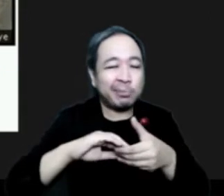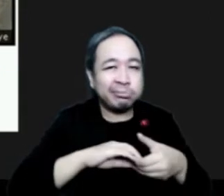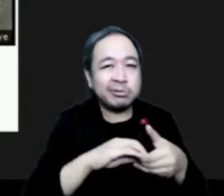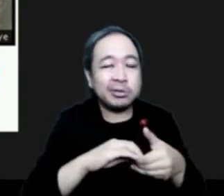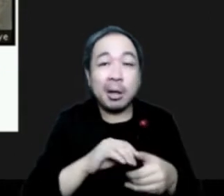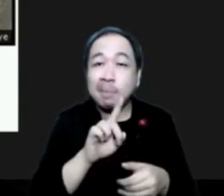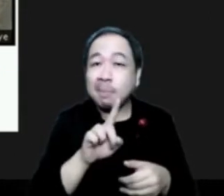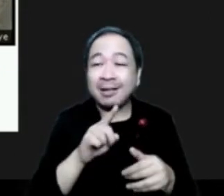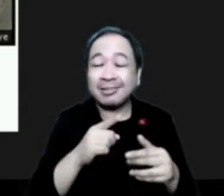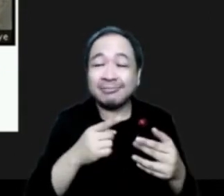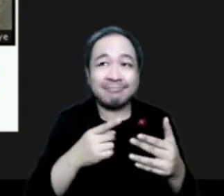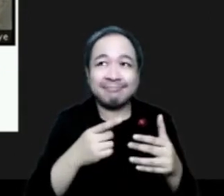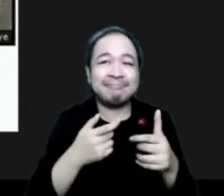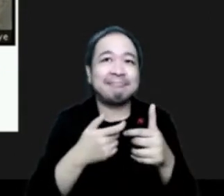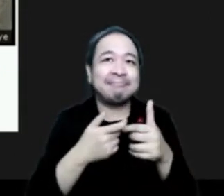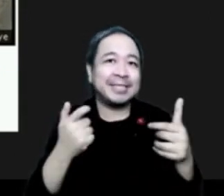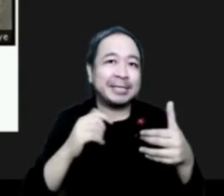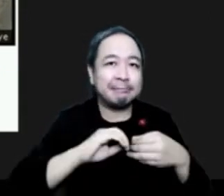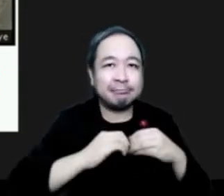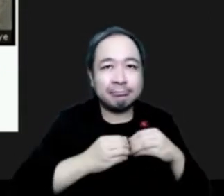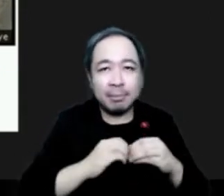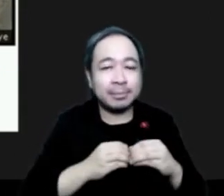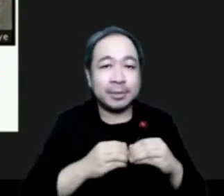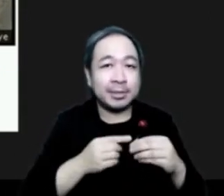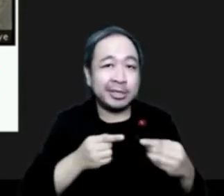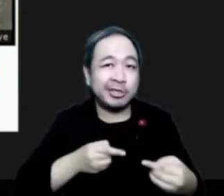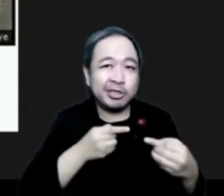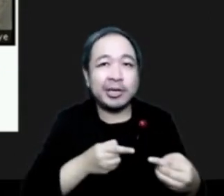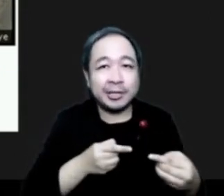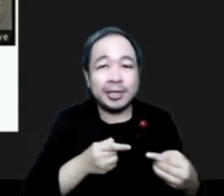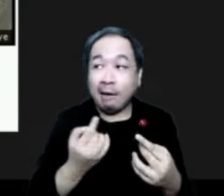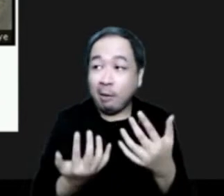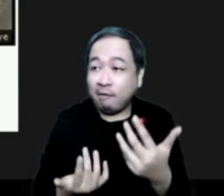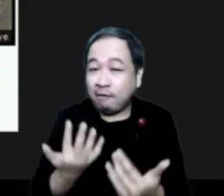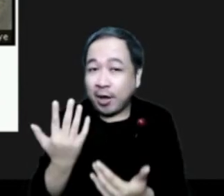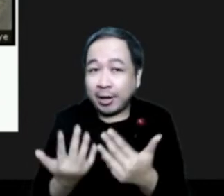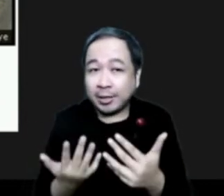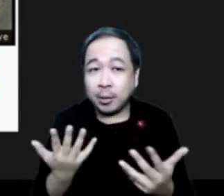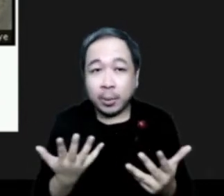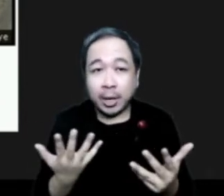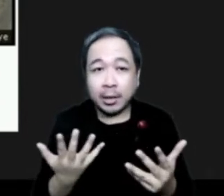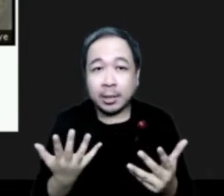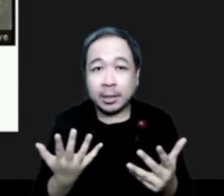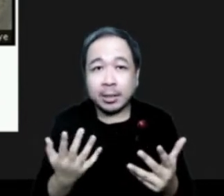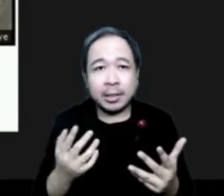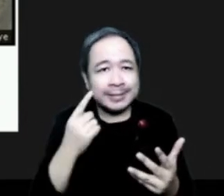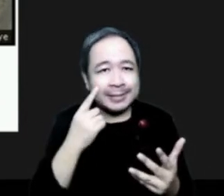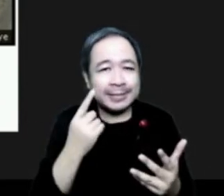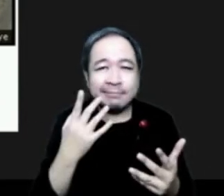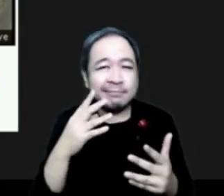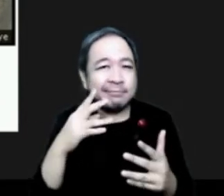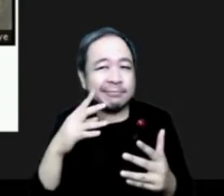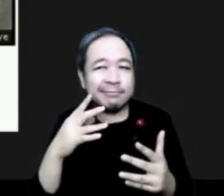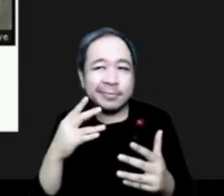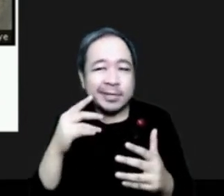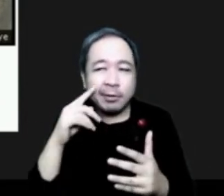thing we are dealing with forecasting pollution from wildfires are detection of hotspots and estimating